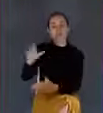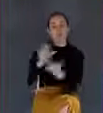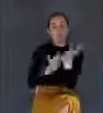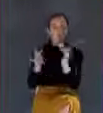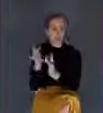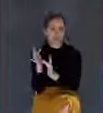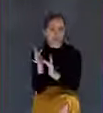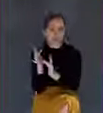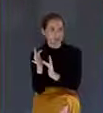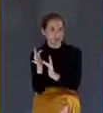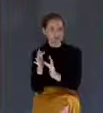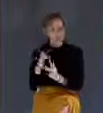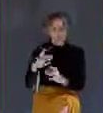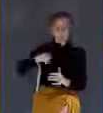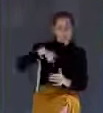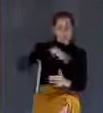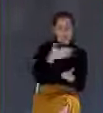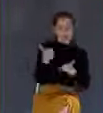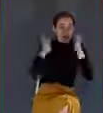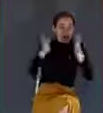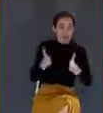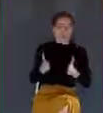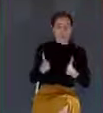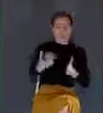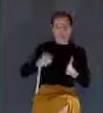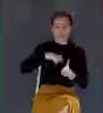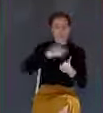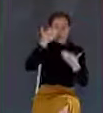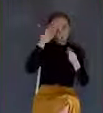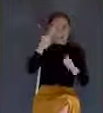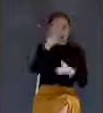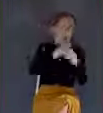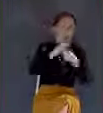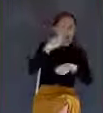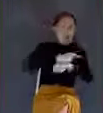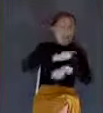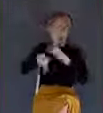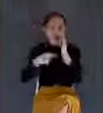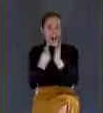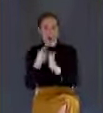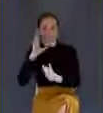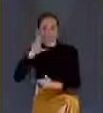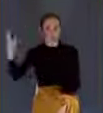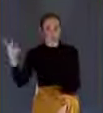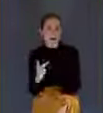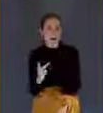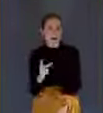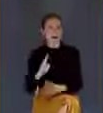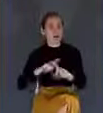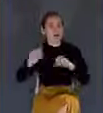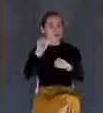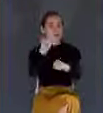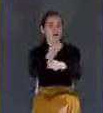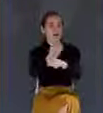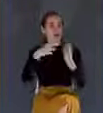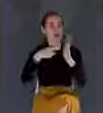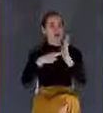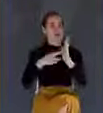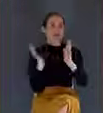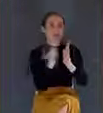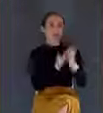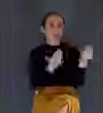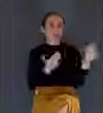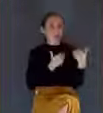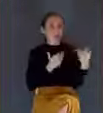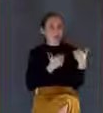don't know the hour. The work of the servants, what's that? That represents the work we're supposed to engage in. God doesn't want